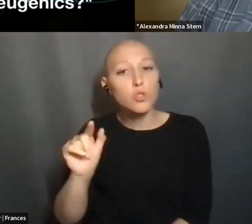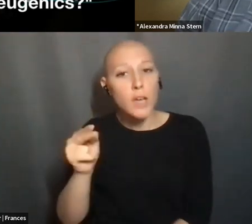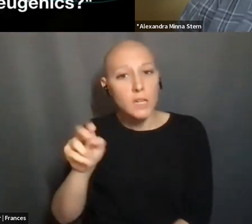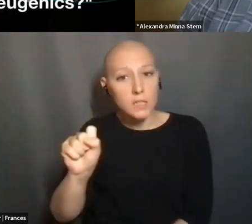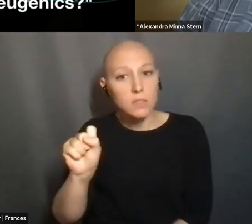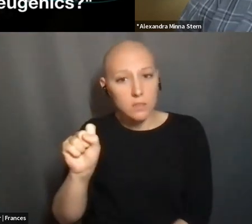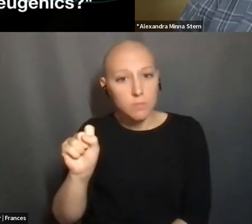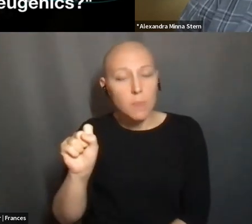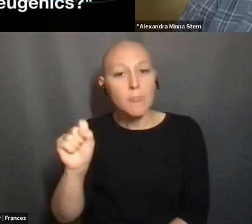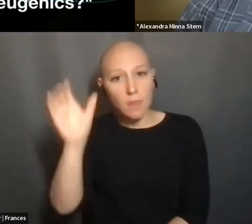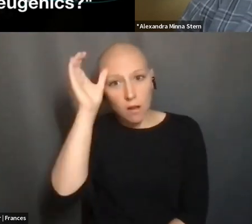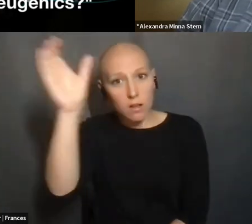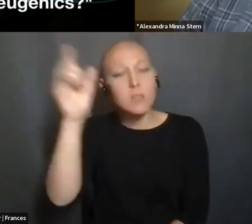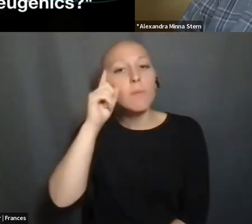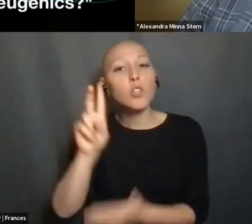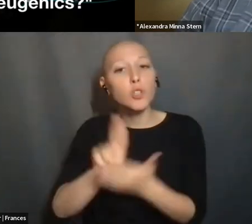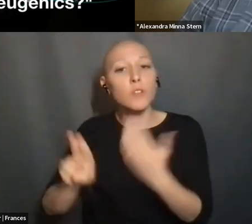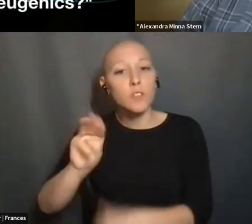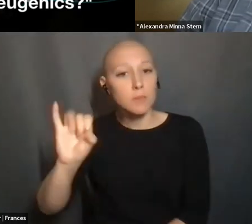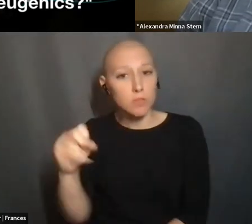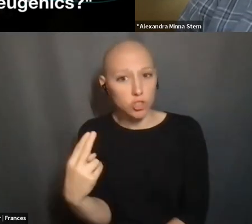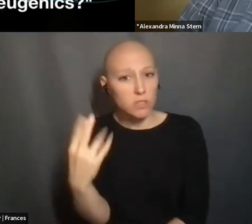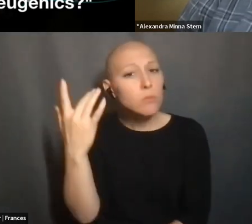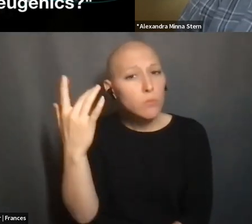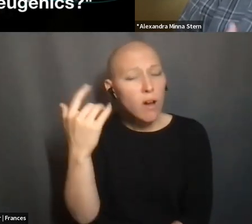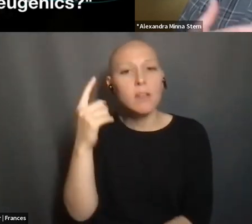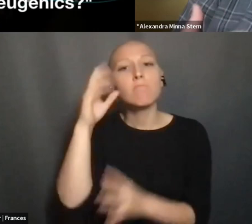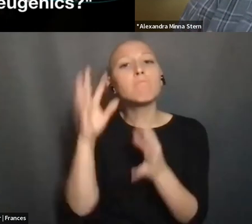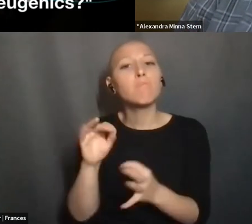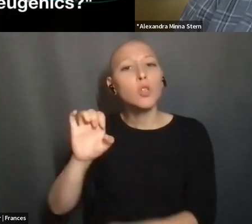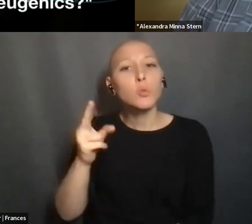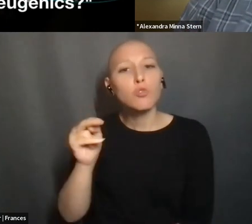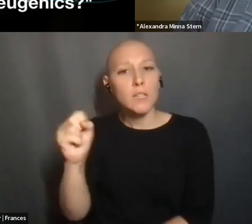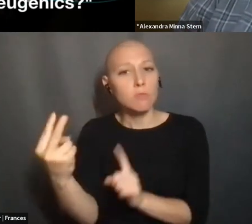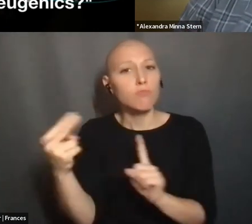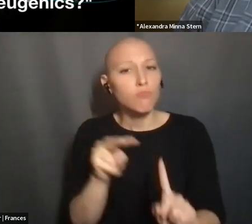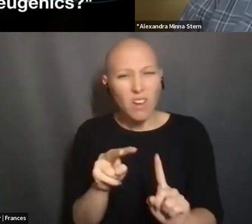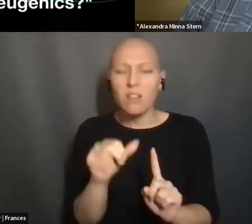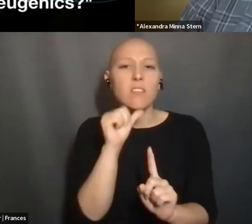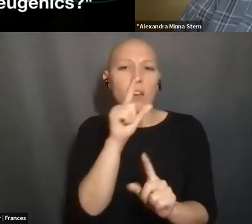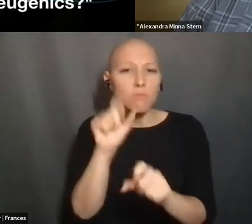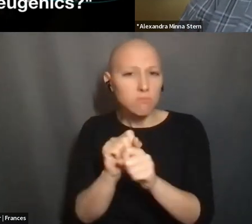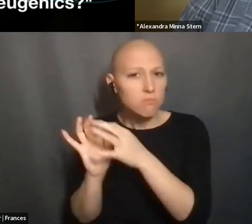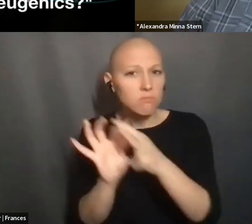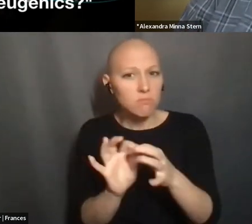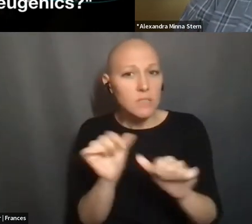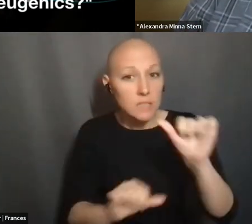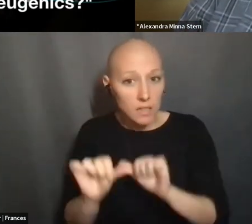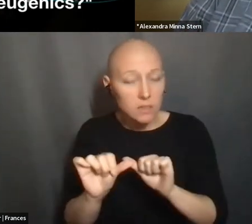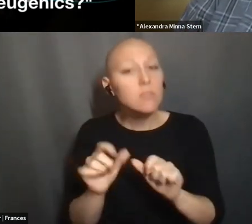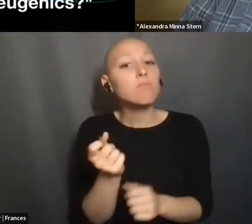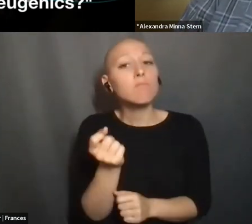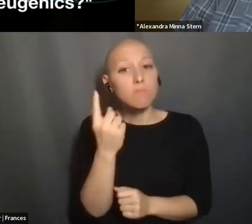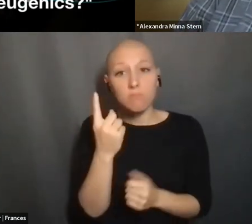BECAUSE HE DECIDED THAT THEY WERE TOO UNSCIENTIFIC. BUT NONETHELESS, THIS WAS AN ERA IN WHICH IDEAS ABOUT GENETIC